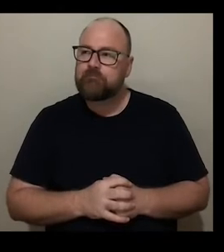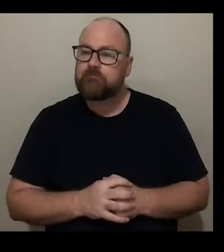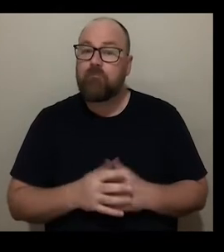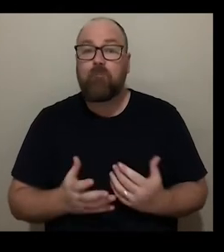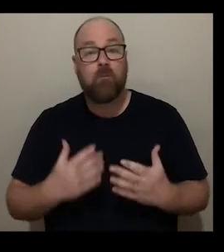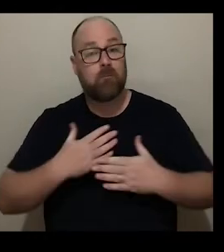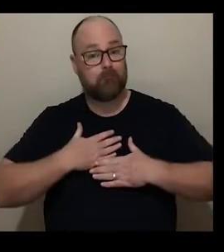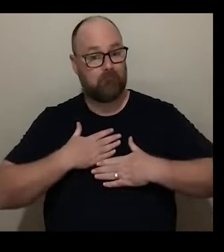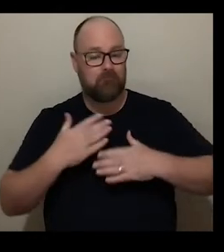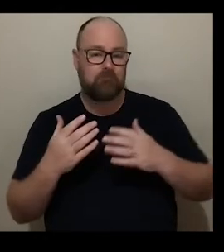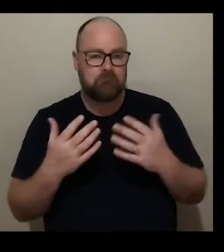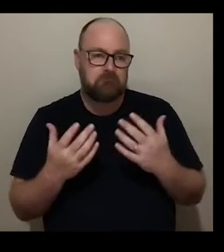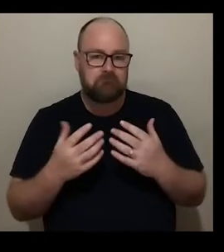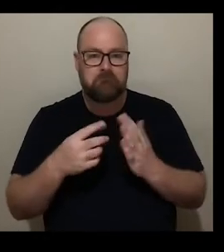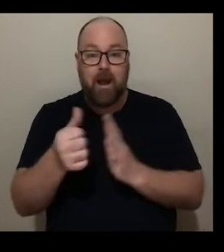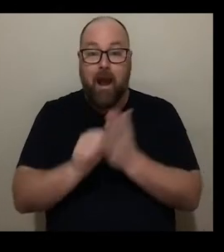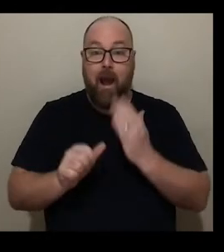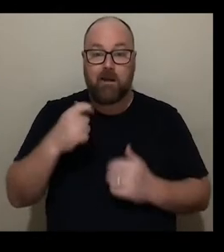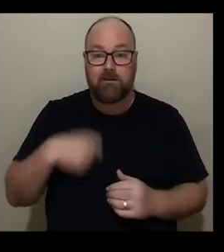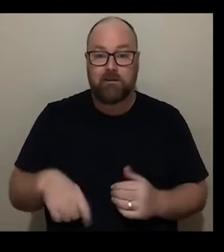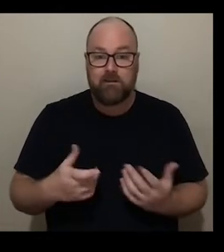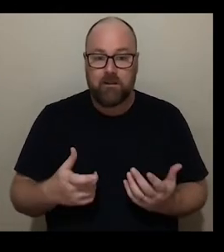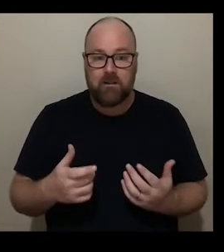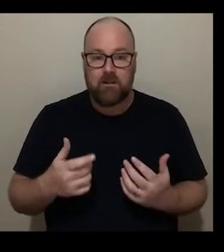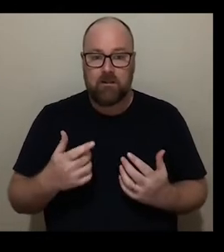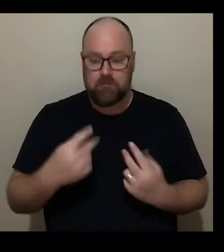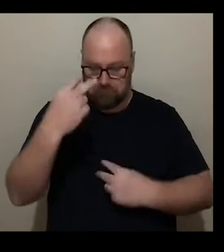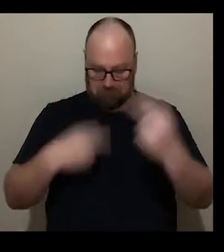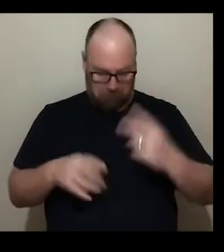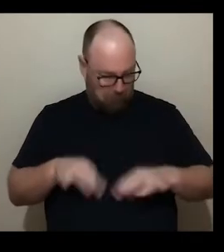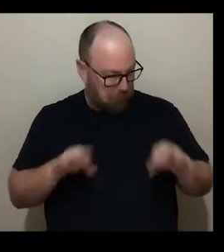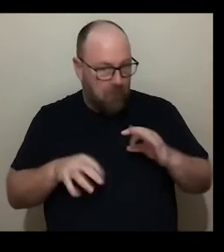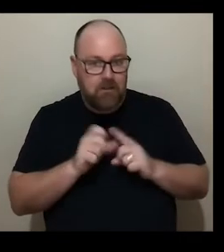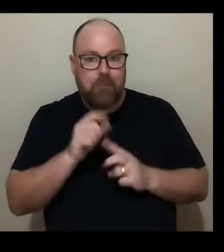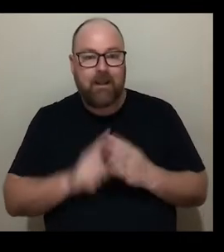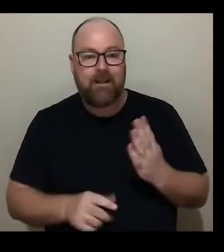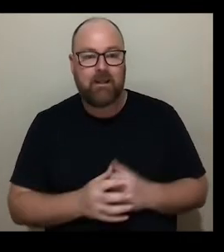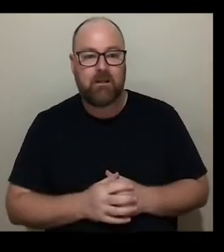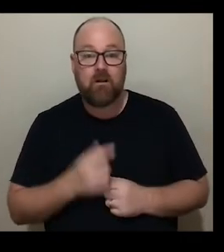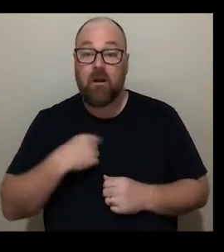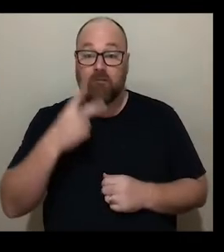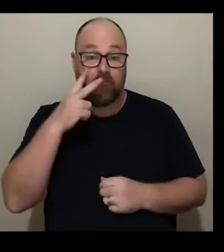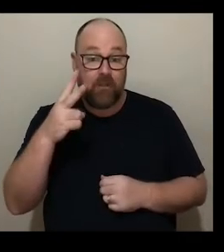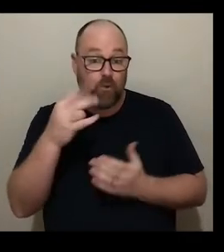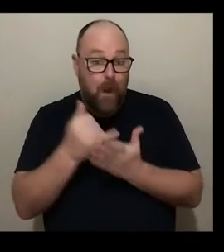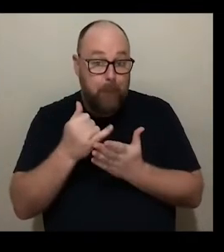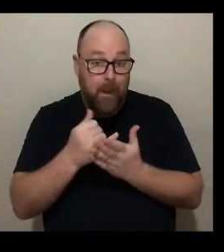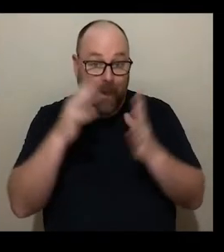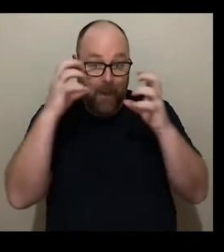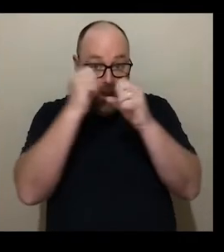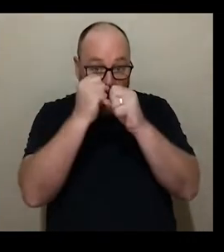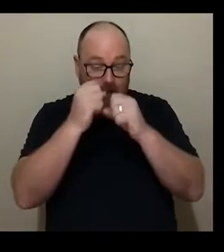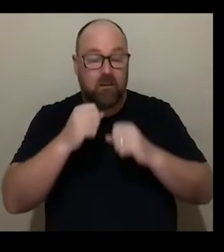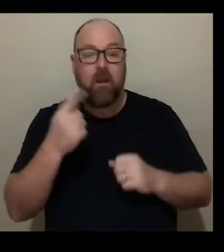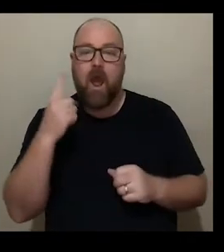look at me they can see that I don't look like I have any disabilities. I'm both visually impaired and have a very severe